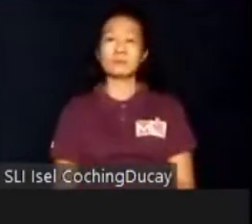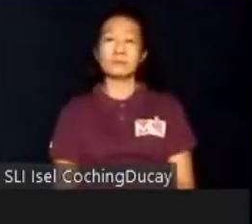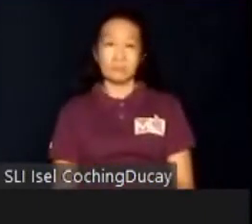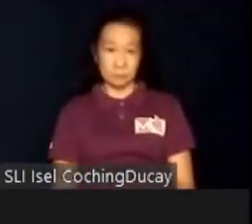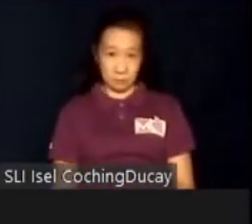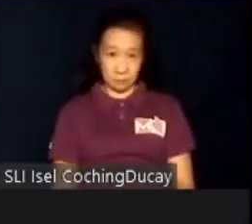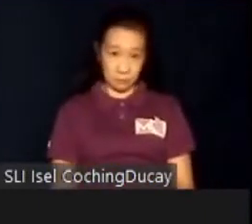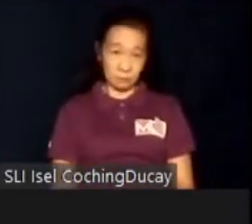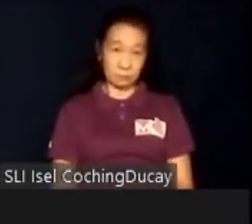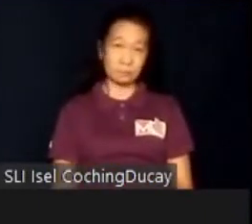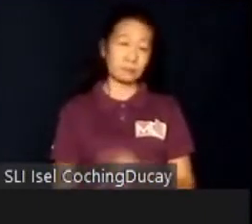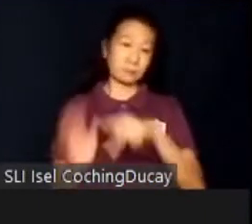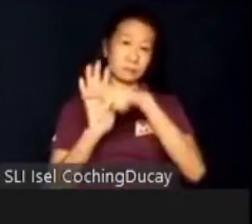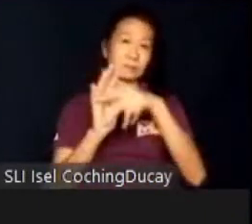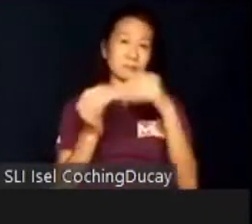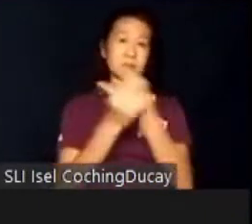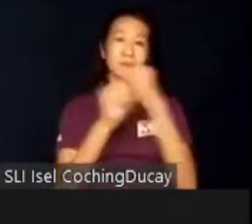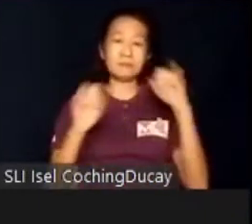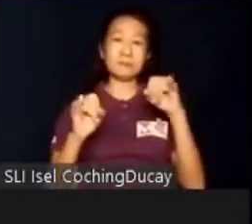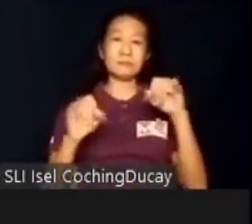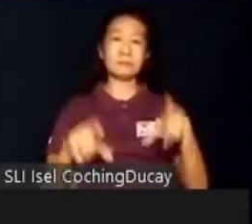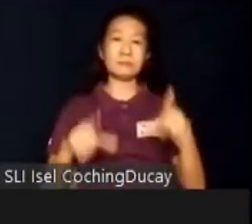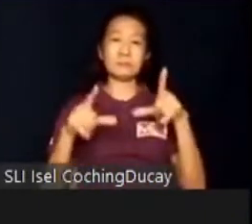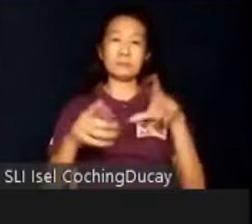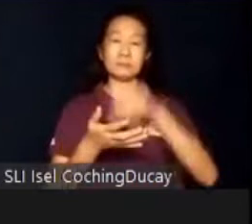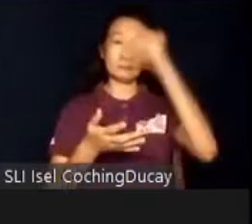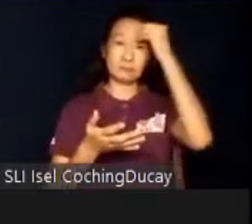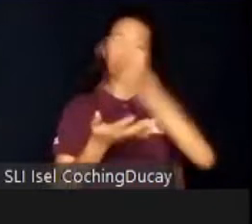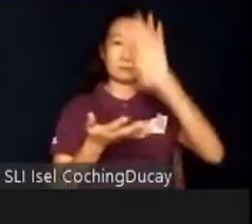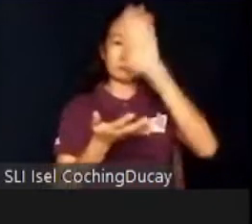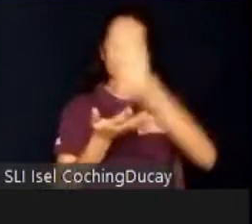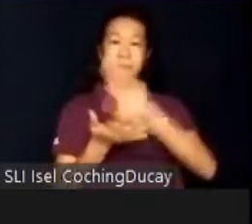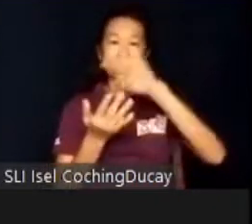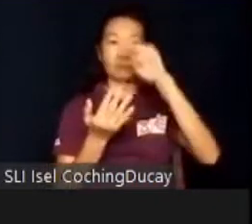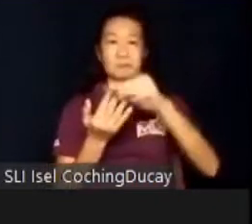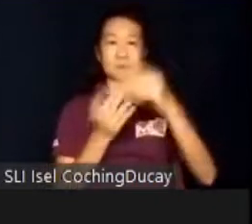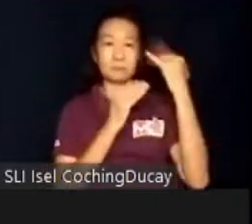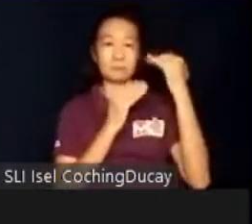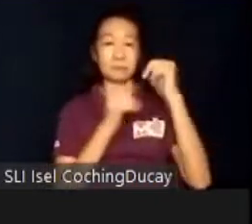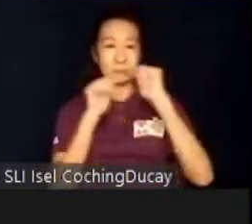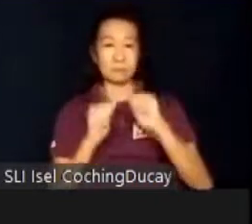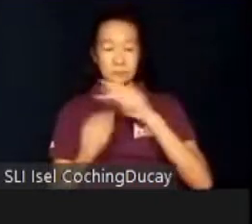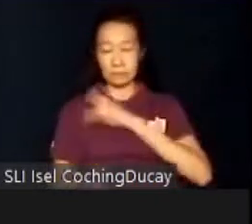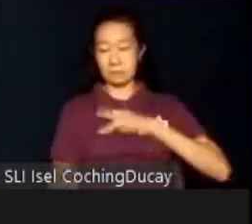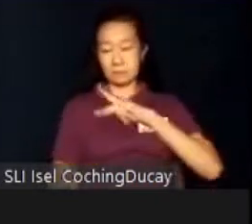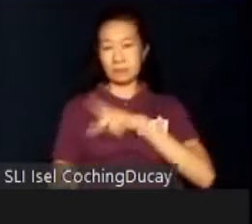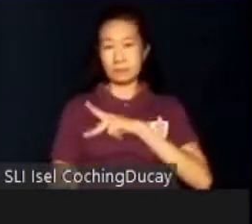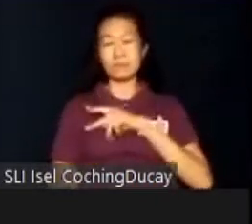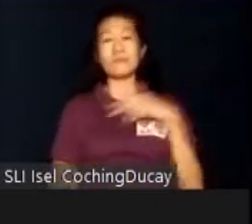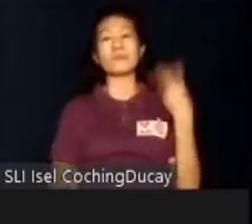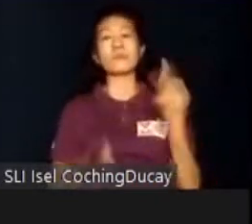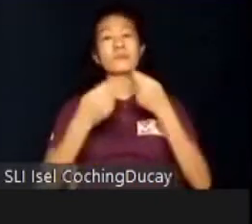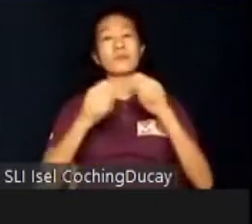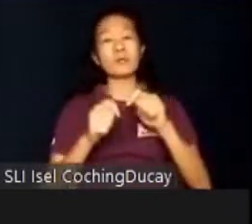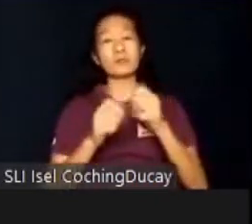In presenting the Independent Living Learning Center's programs, we hope that you will be able to appreciate how we have tried